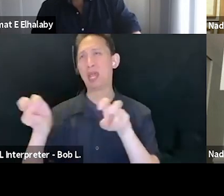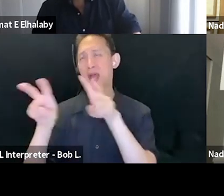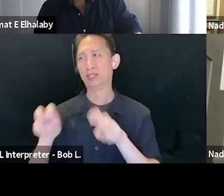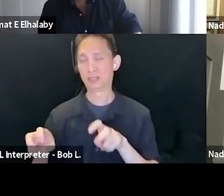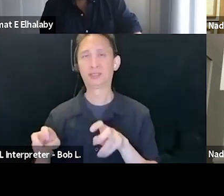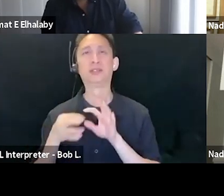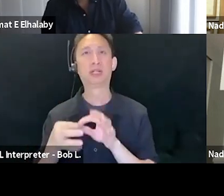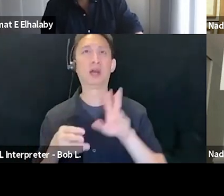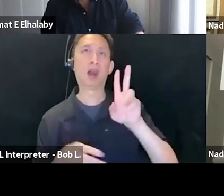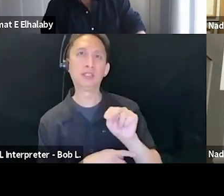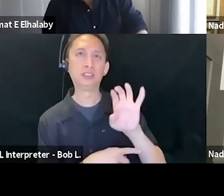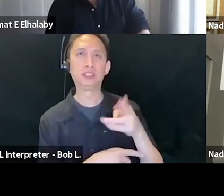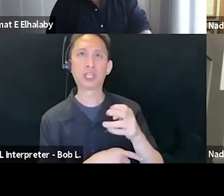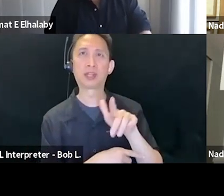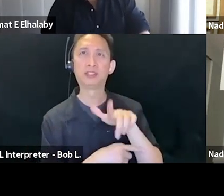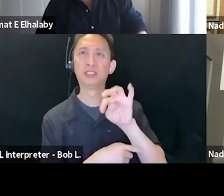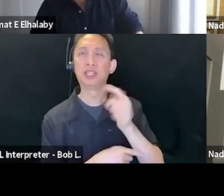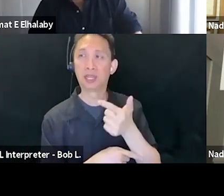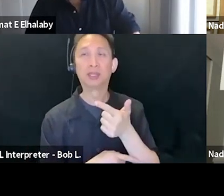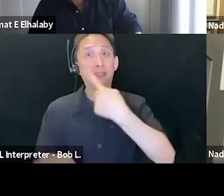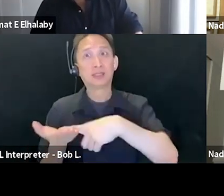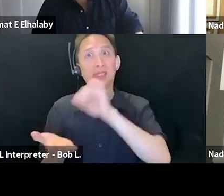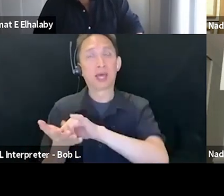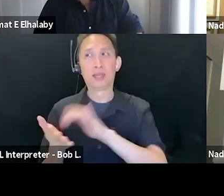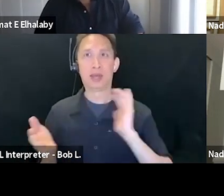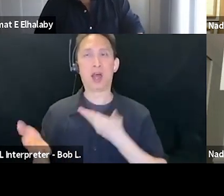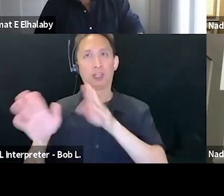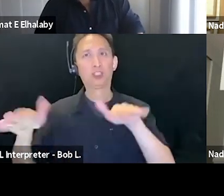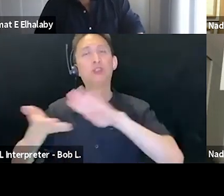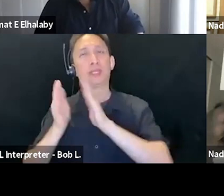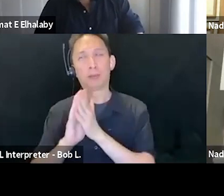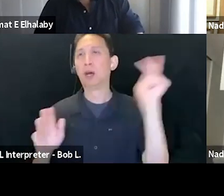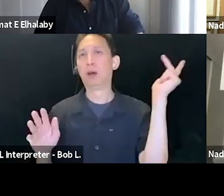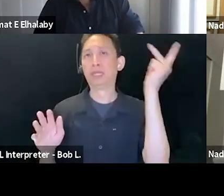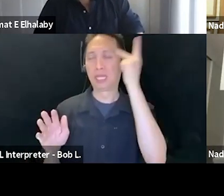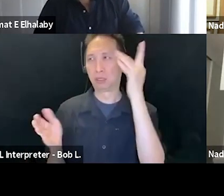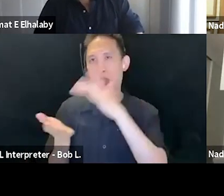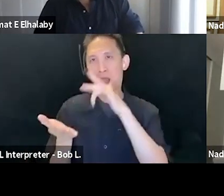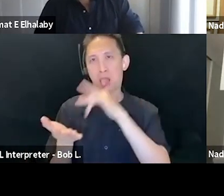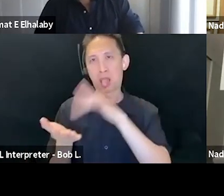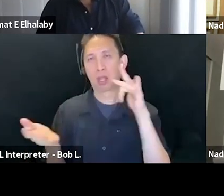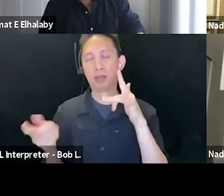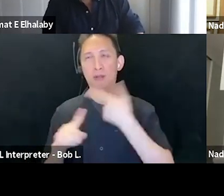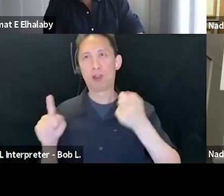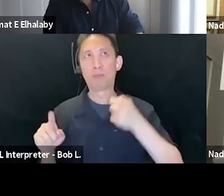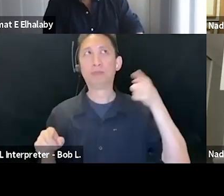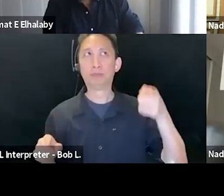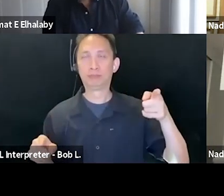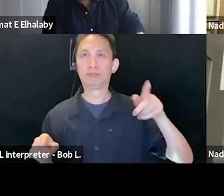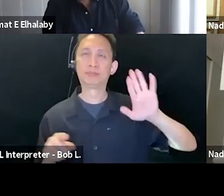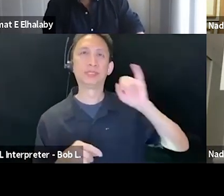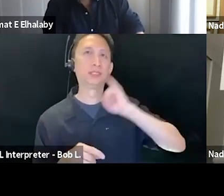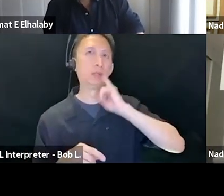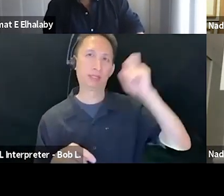unchilding goes there. Our children are political capital in the hands of the state, but the state does not look at those children